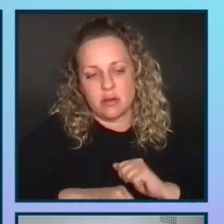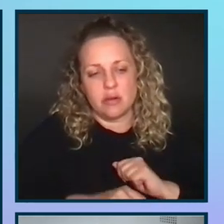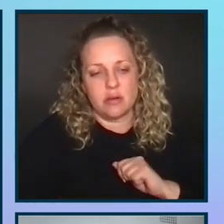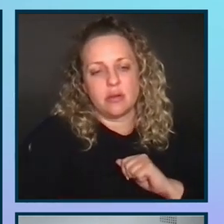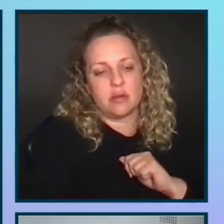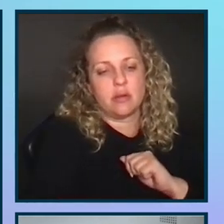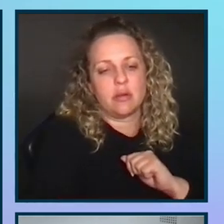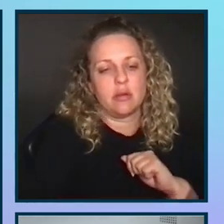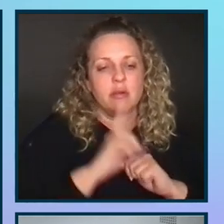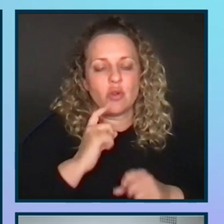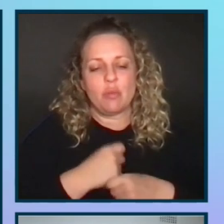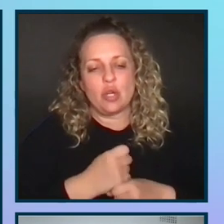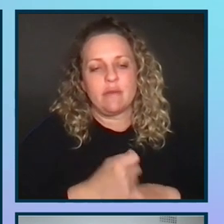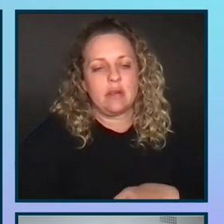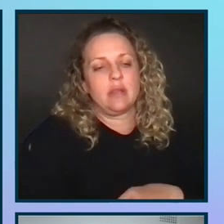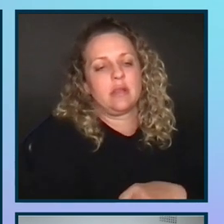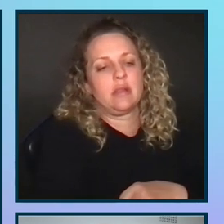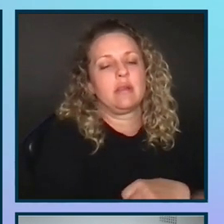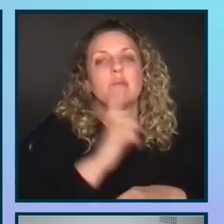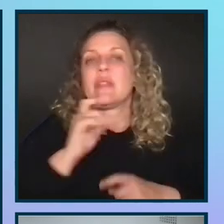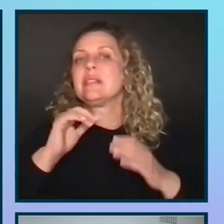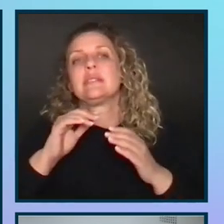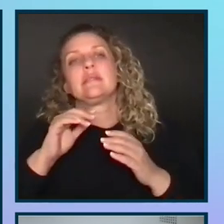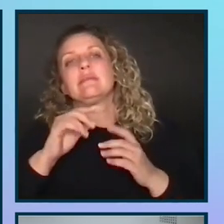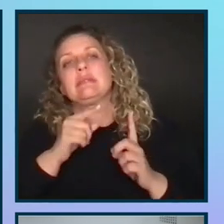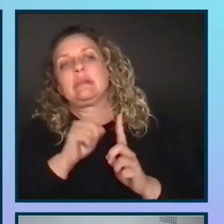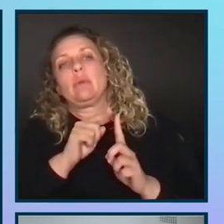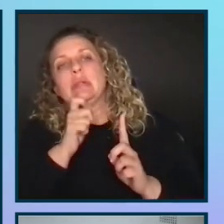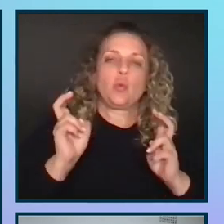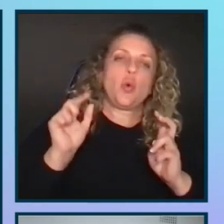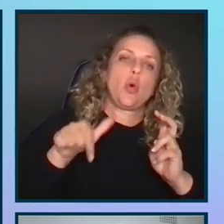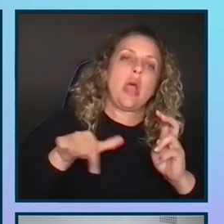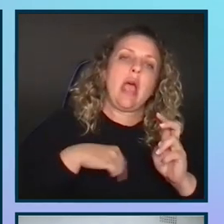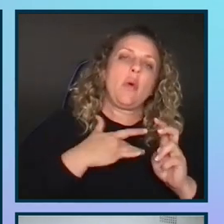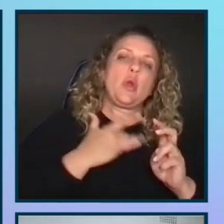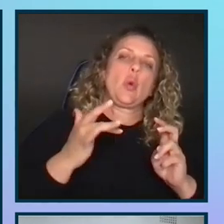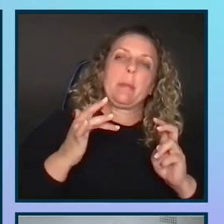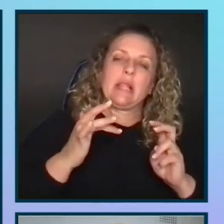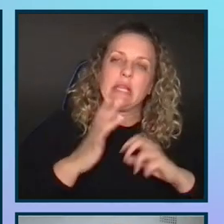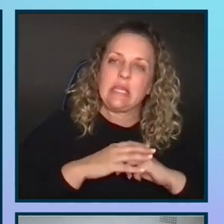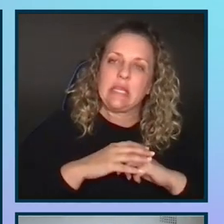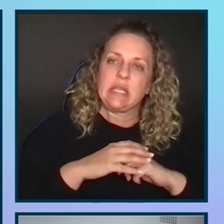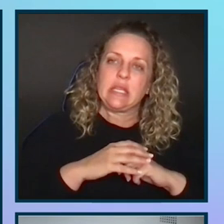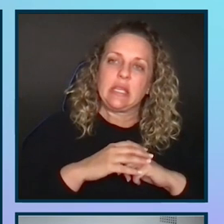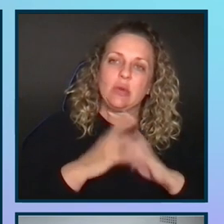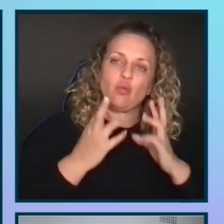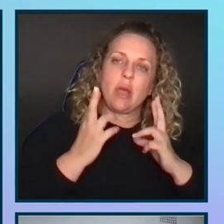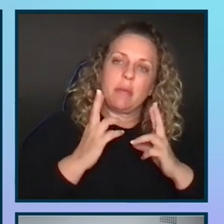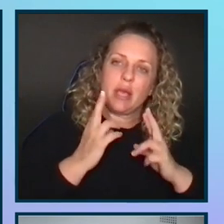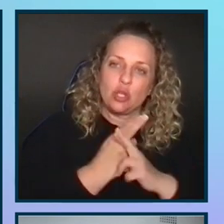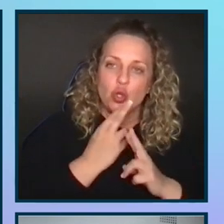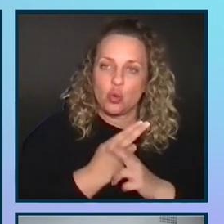because this component is not accessible. This kind of quote recommend using